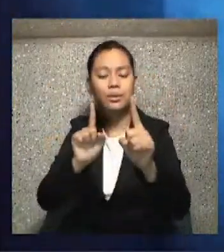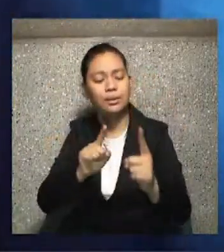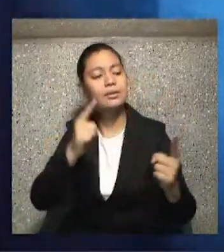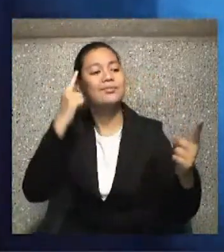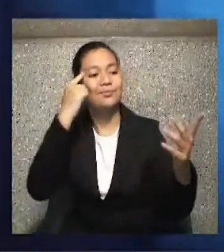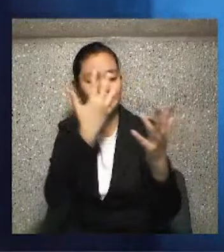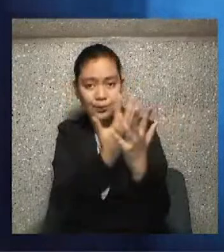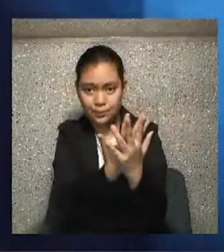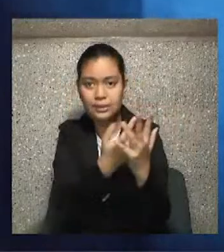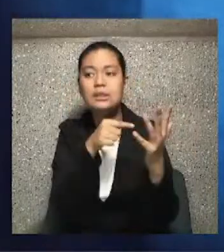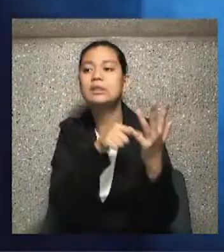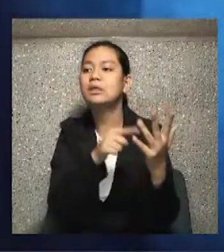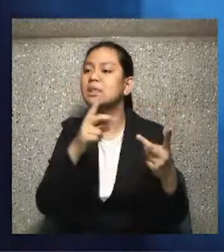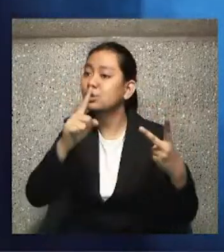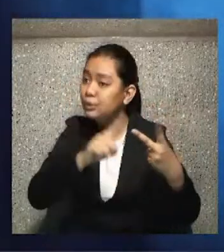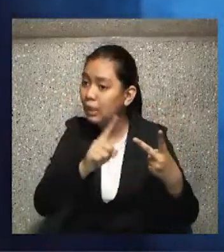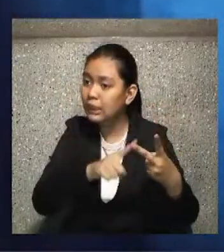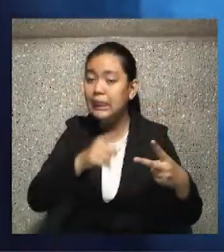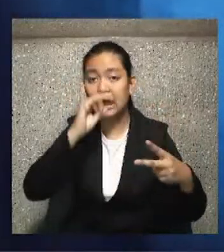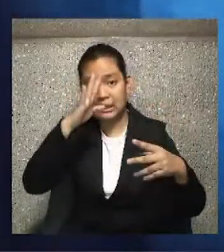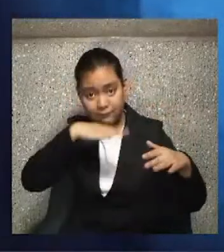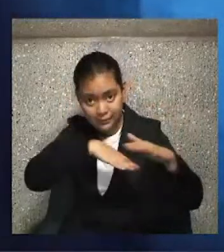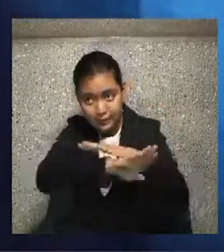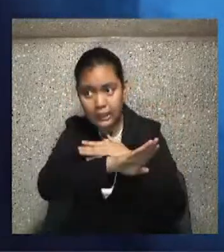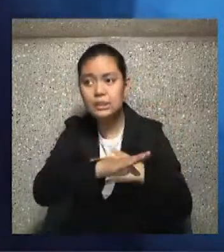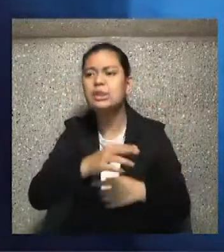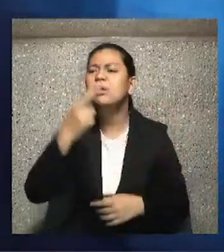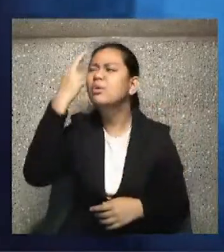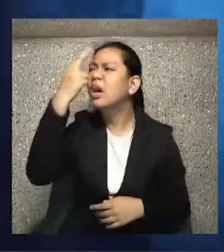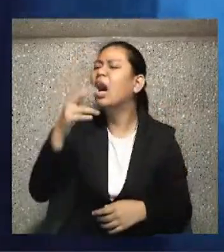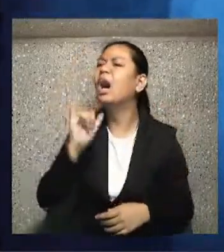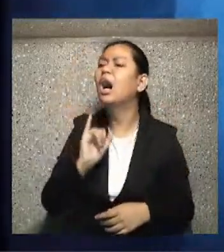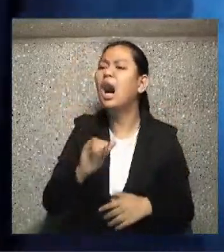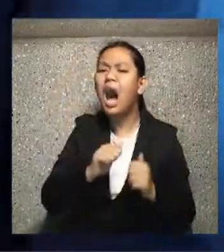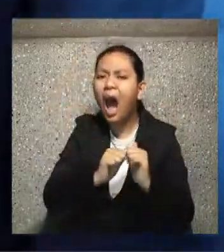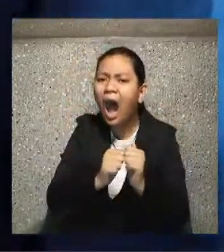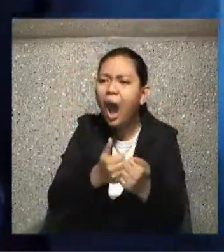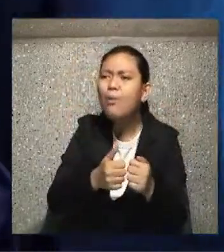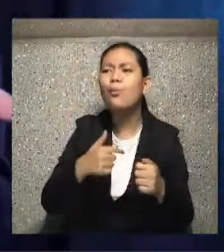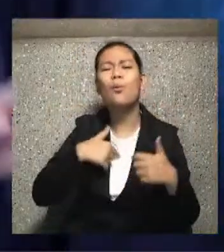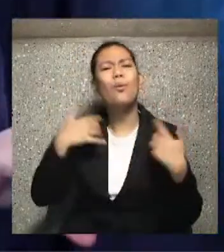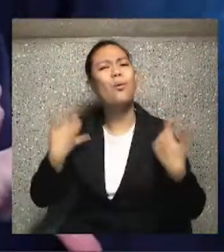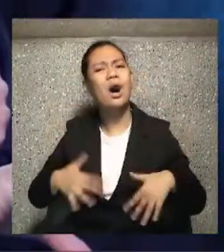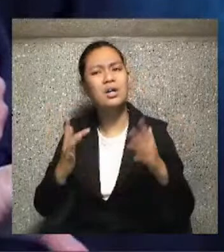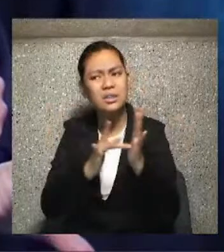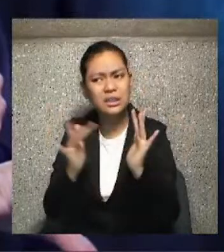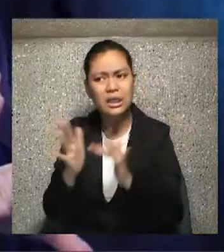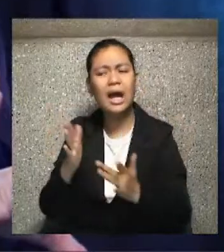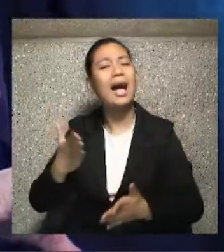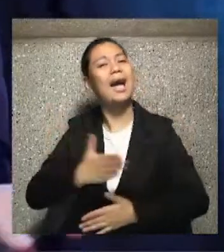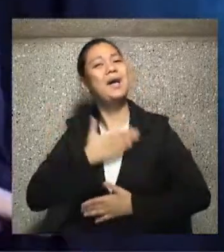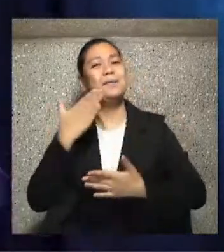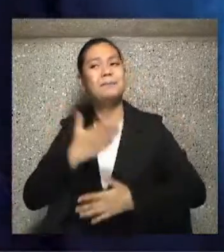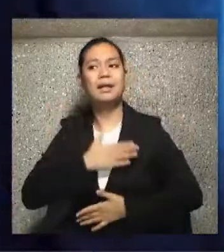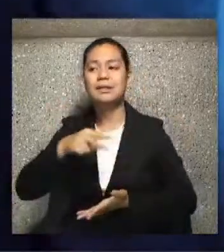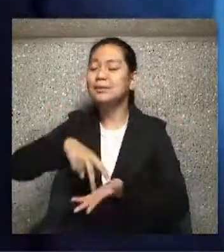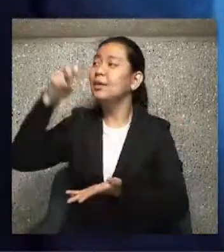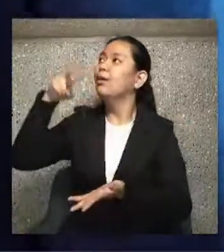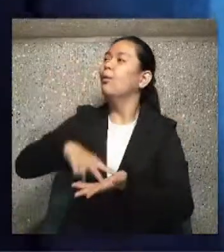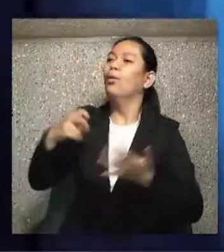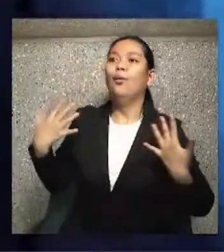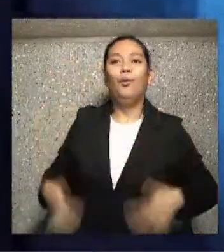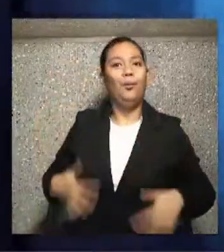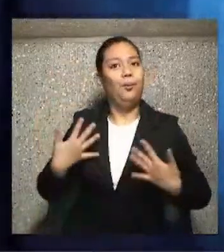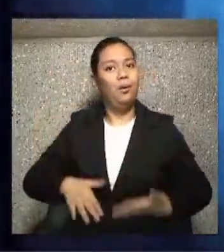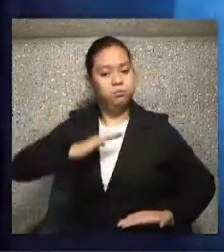Secondly, he said, when you go in, do you realize how joyous Jesus is? There's a